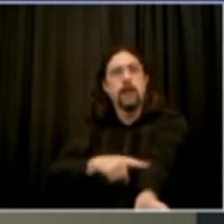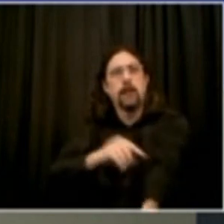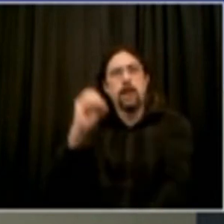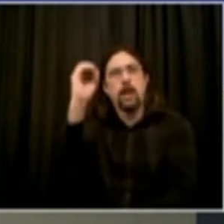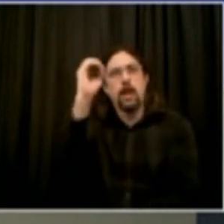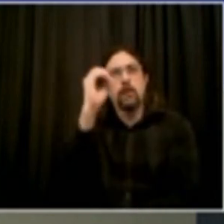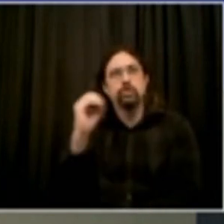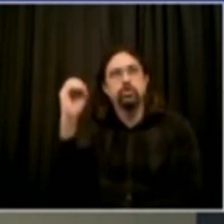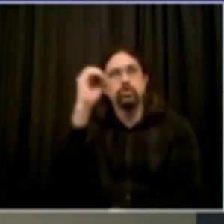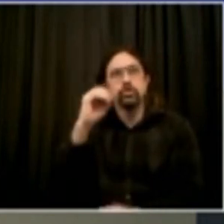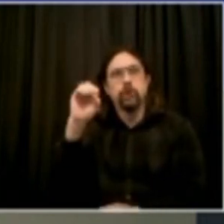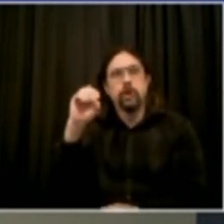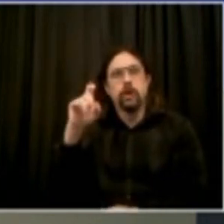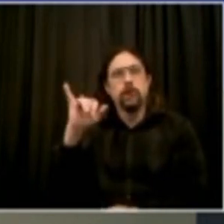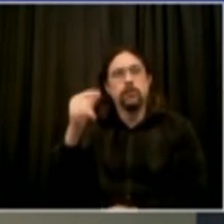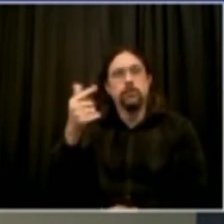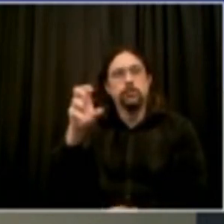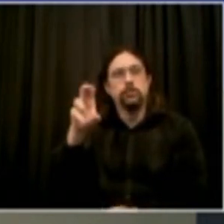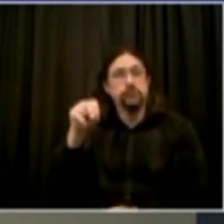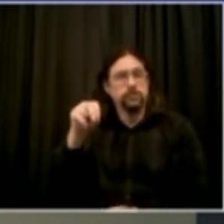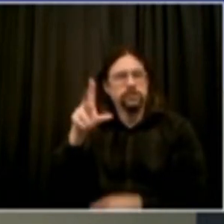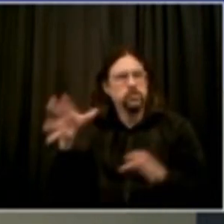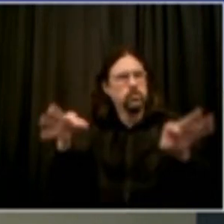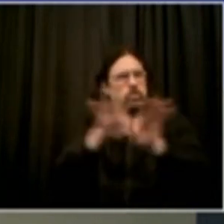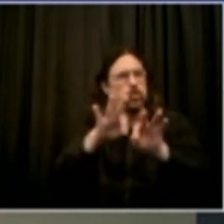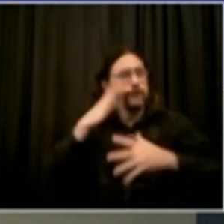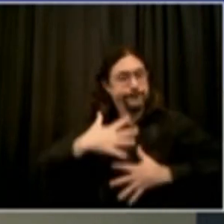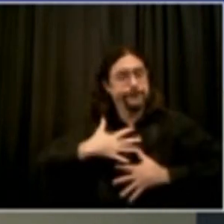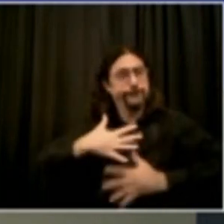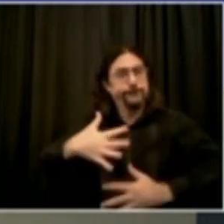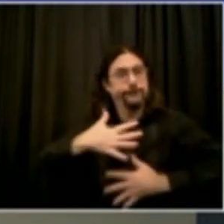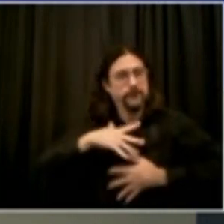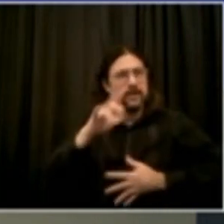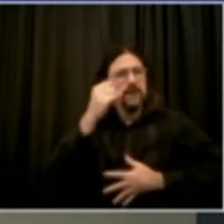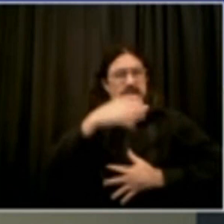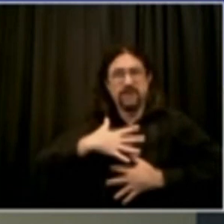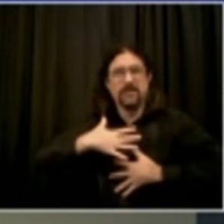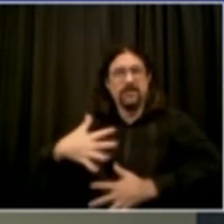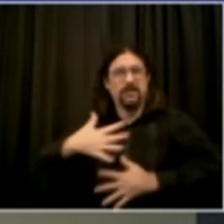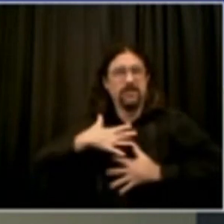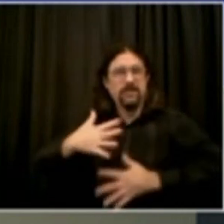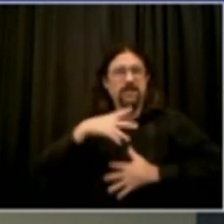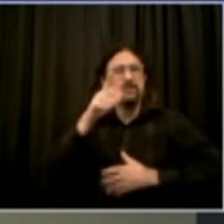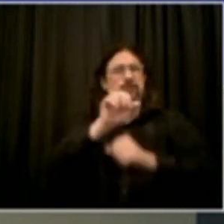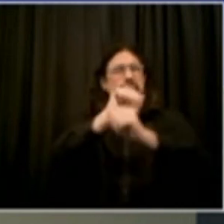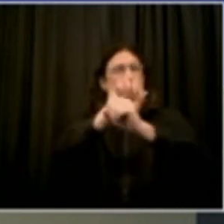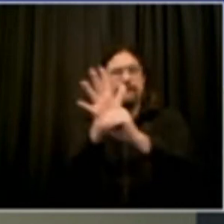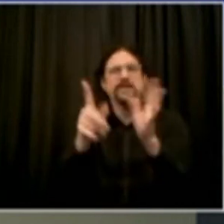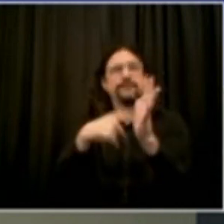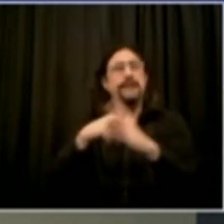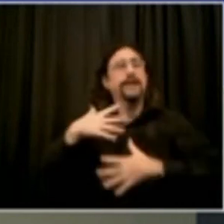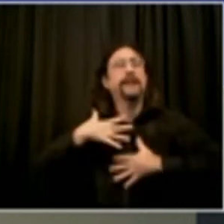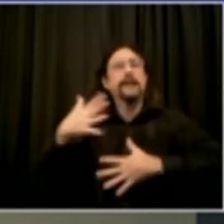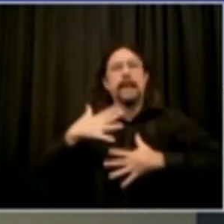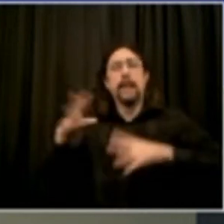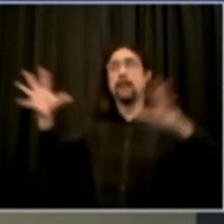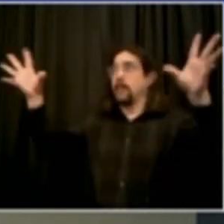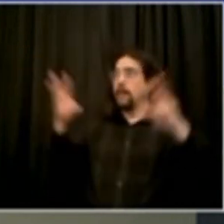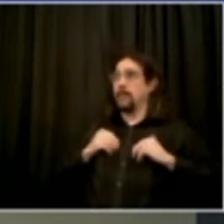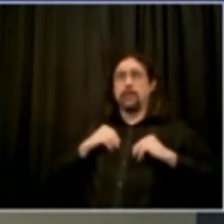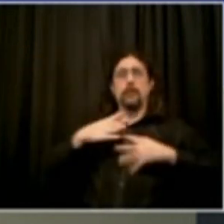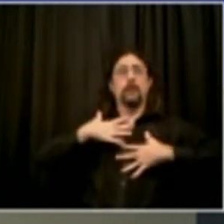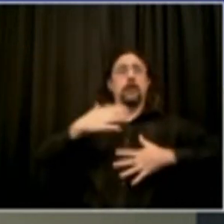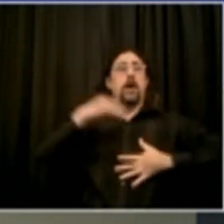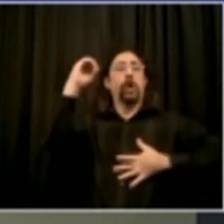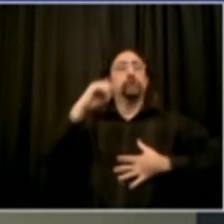medical attention. You can have a low oxygen saturation without even feeling breathless. So we're really pleased that we're able to include this so that you have